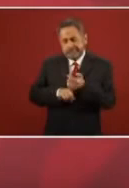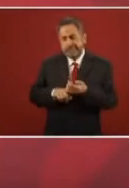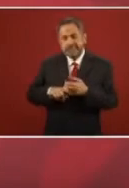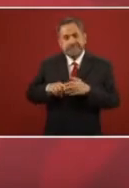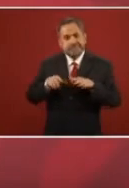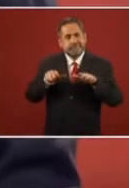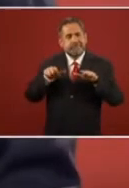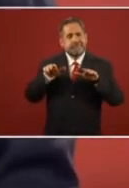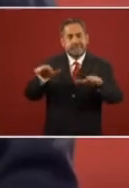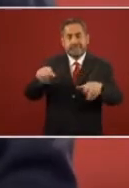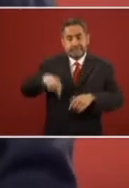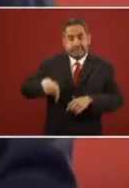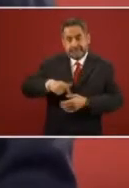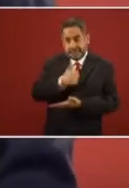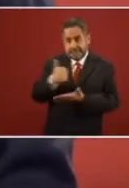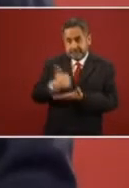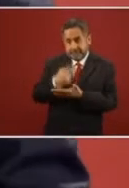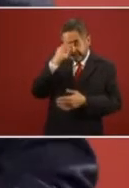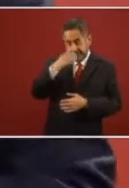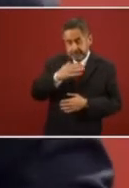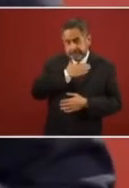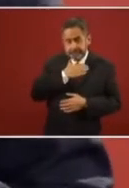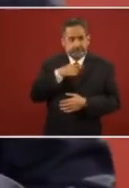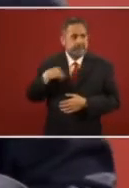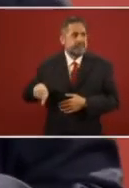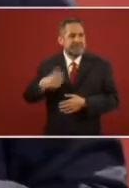But he said it was also provoked.